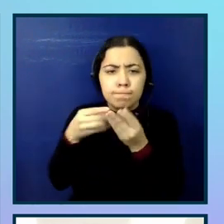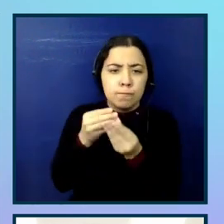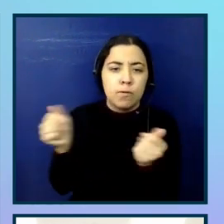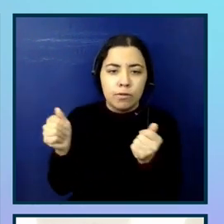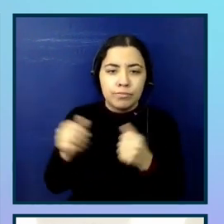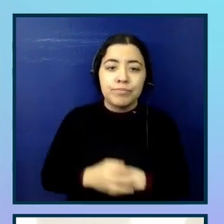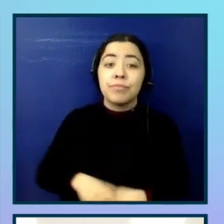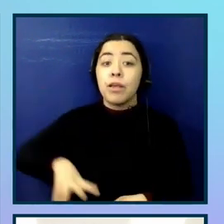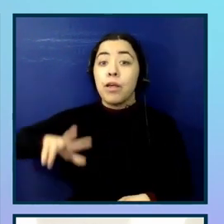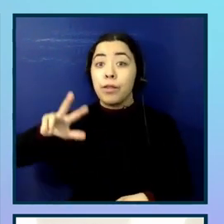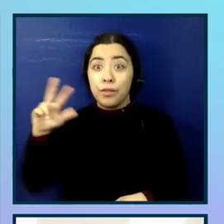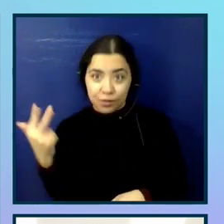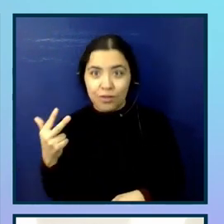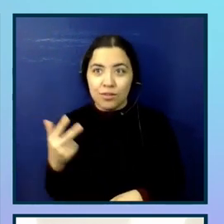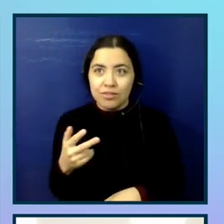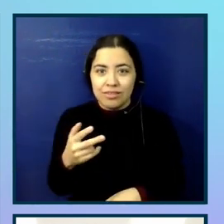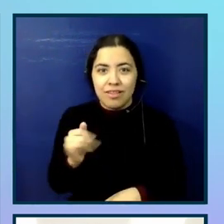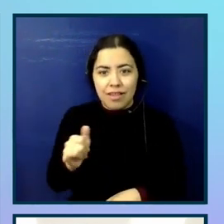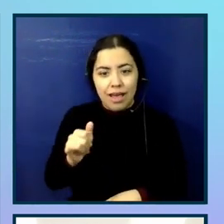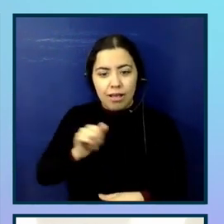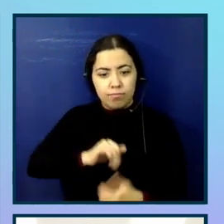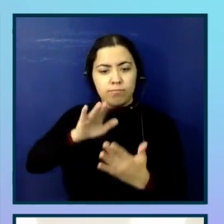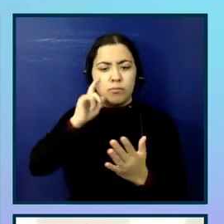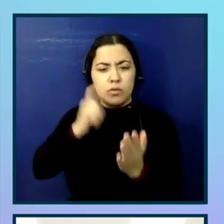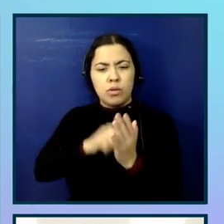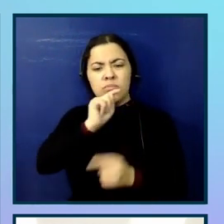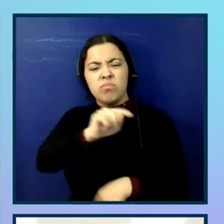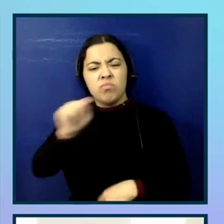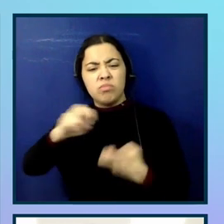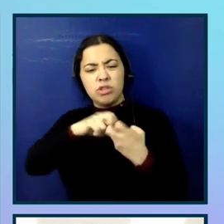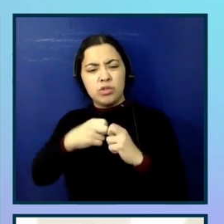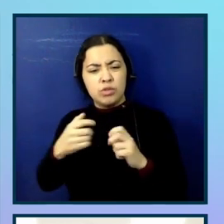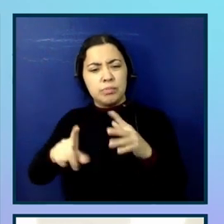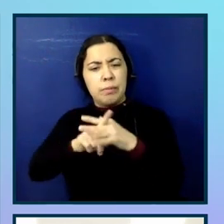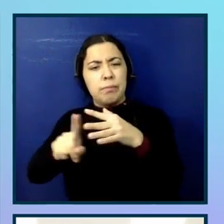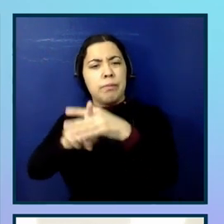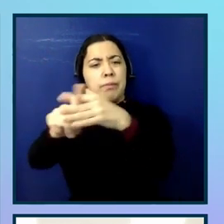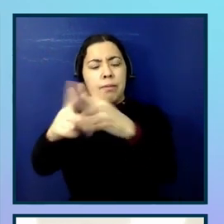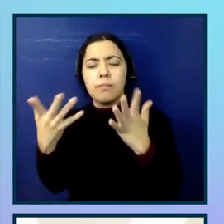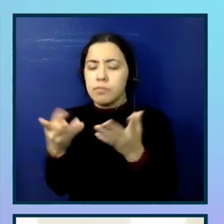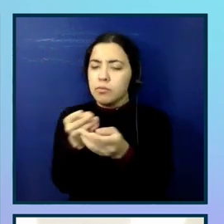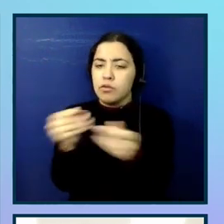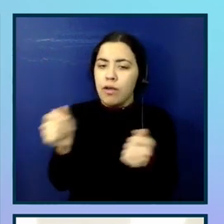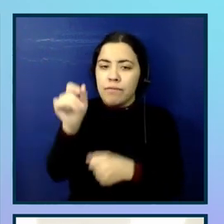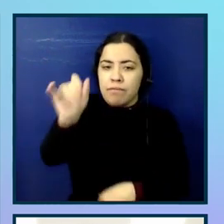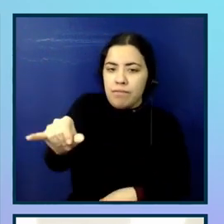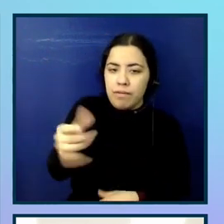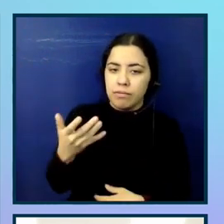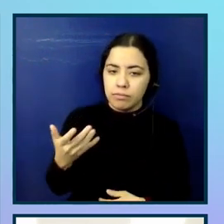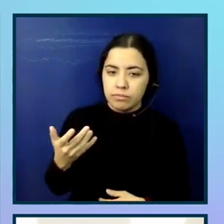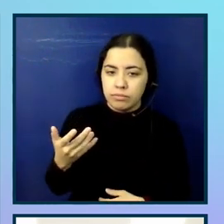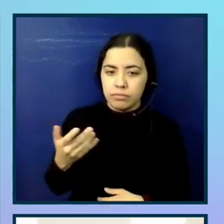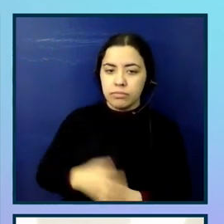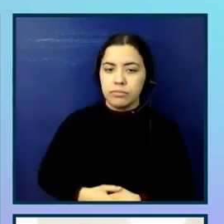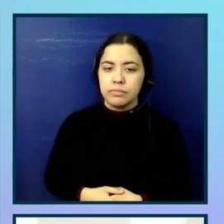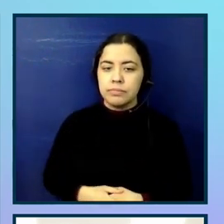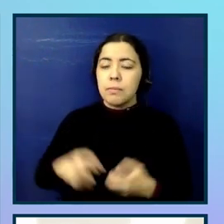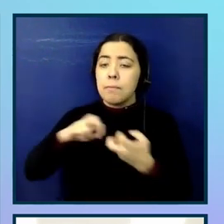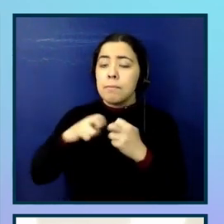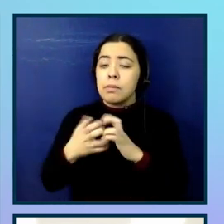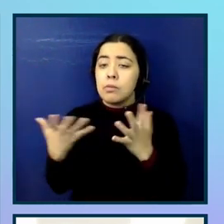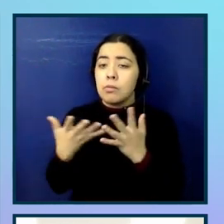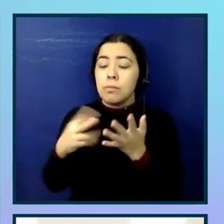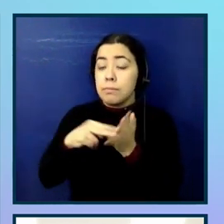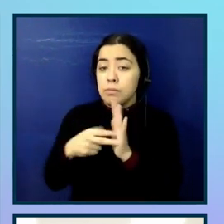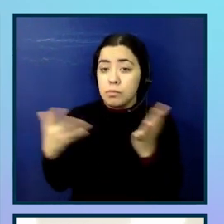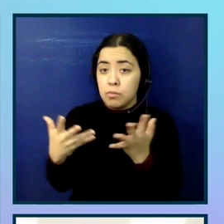issues. Get dedicated time in your sprints and your roadmaps to work on resolving existing issues. This means that it's prioritized